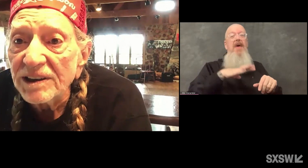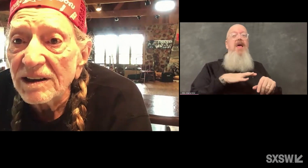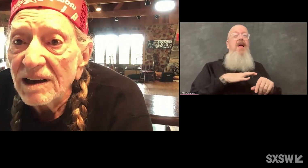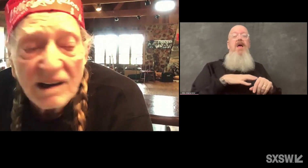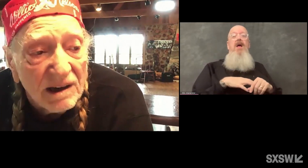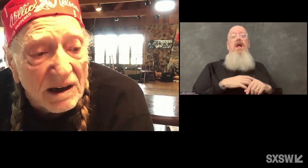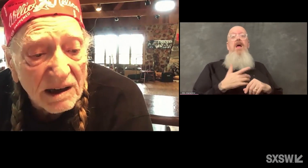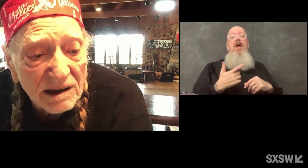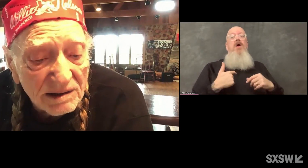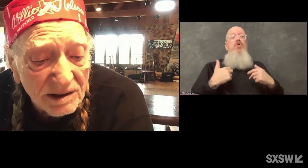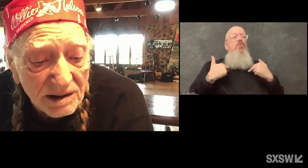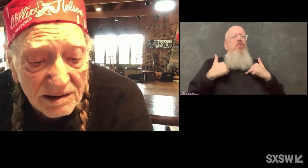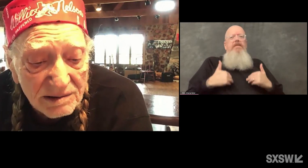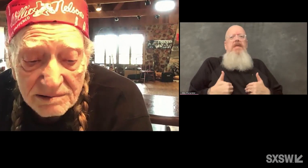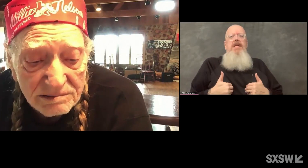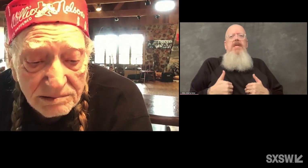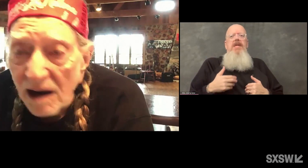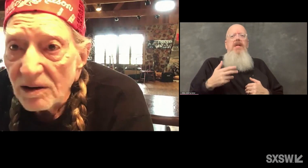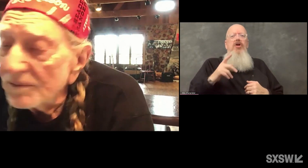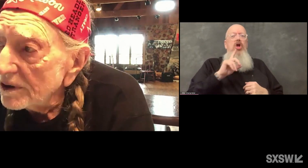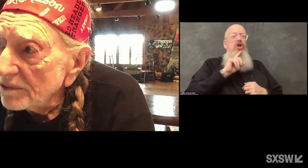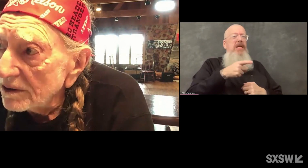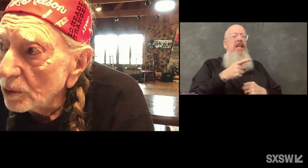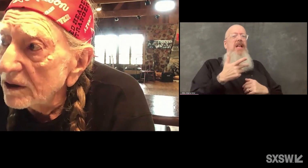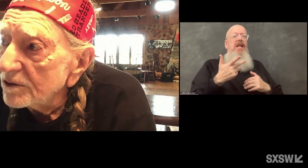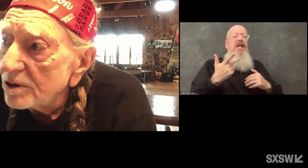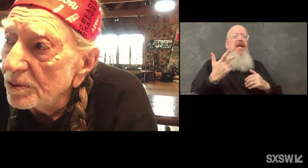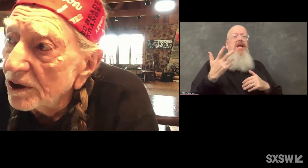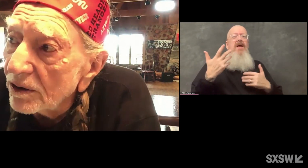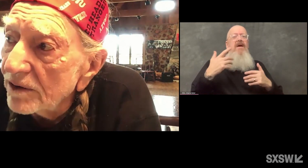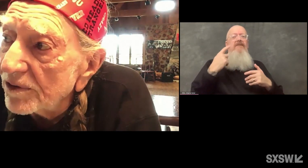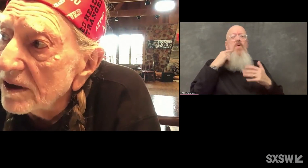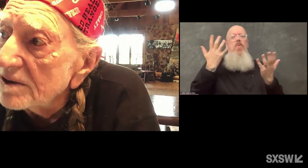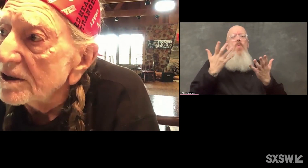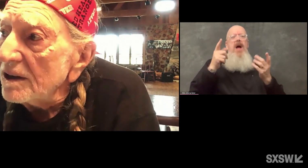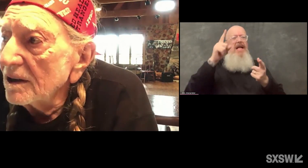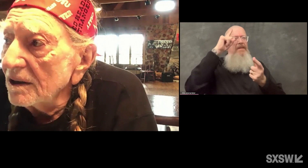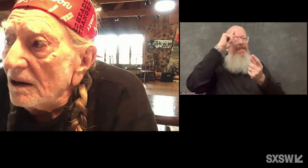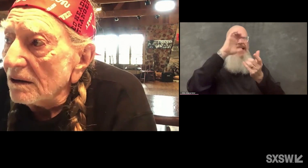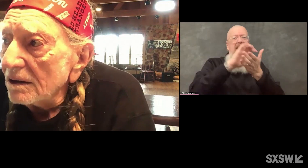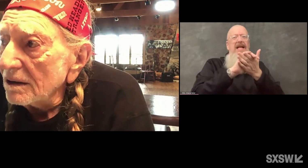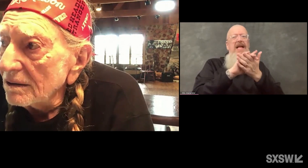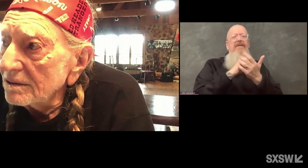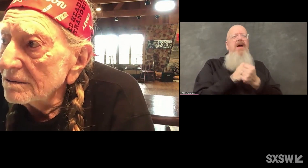what he believed in. And I loved him. We got to be great friends.